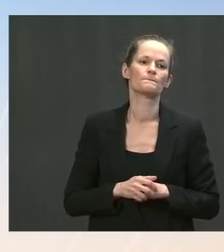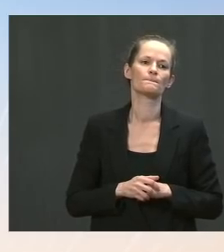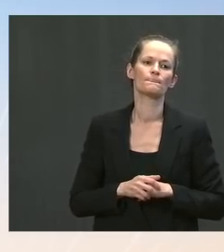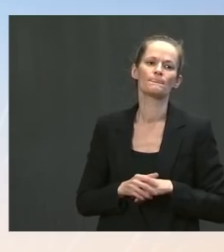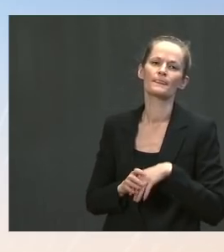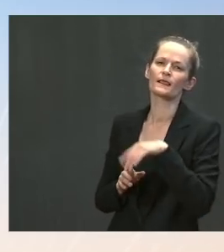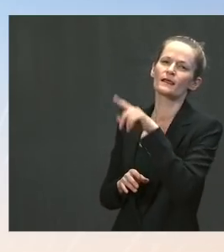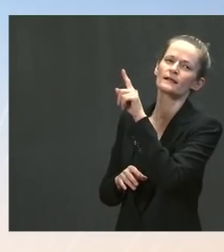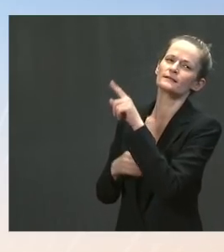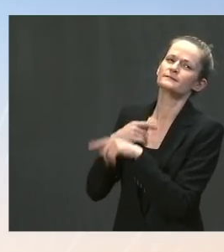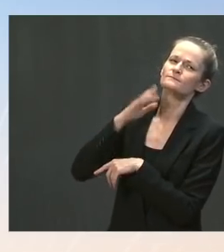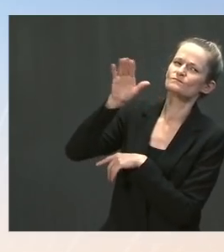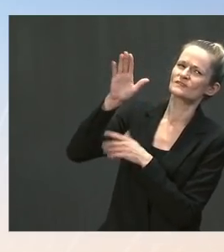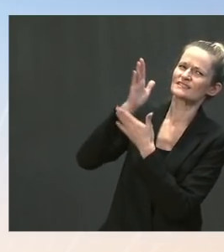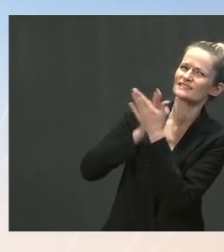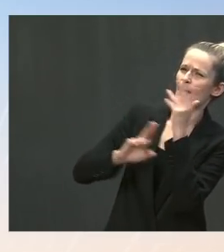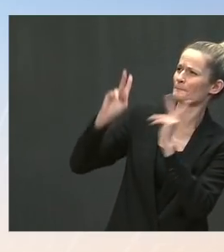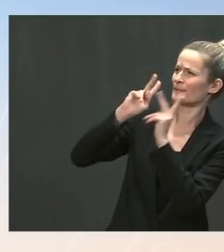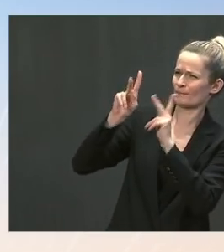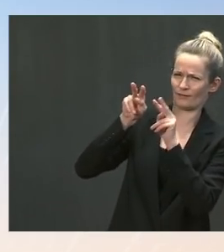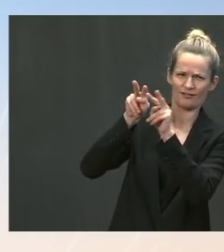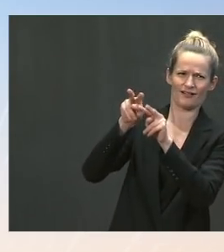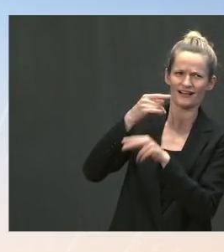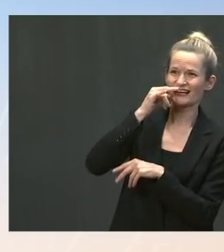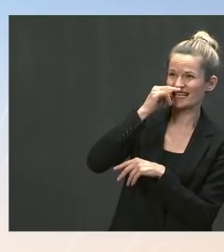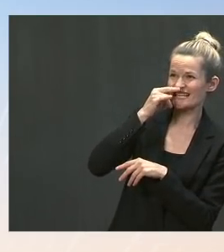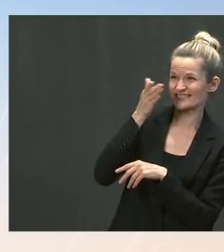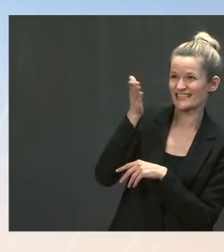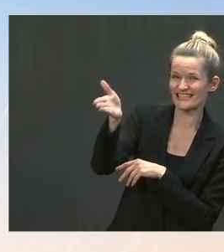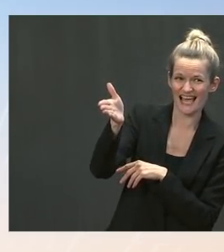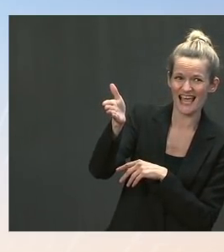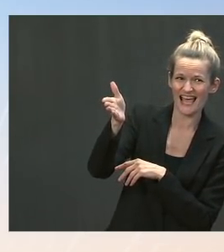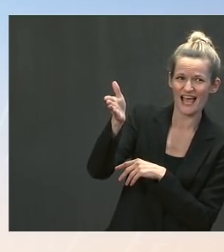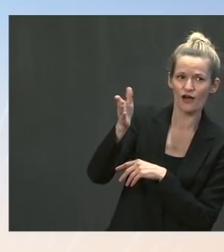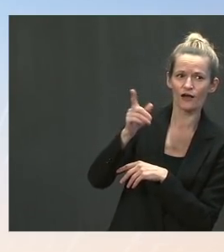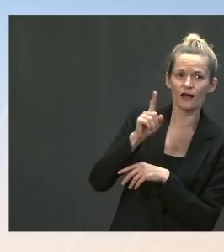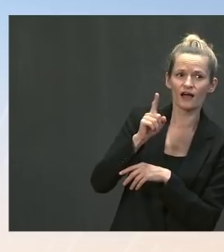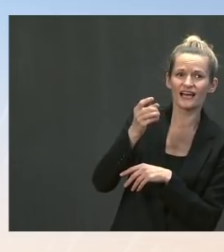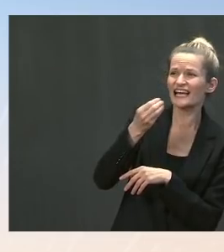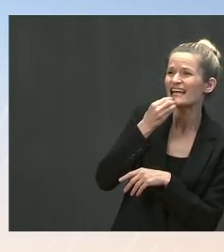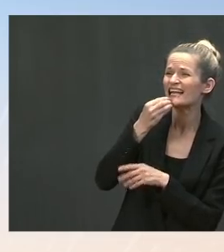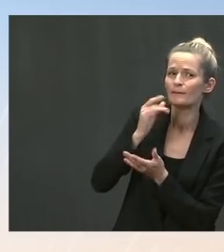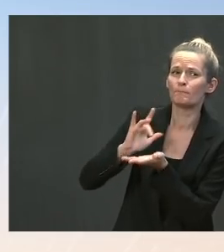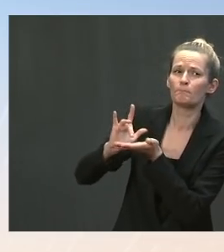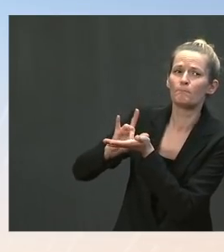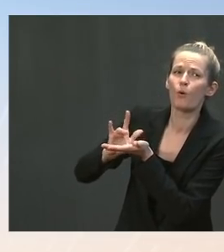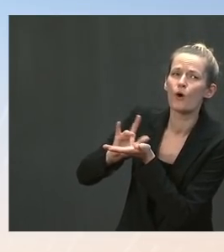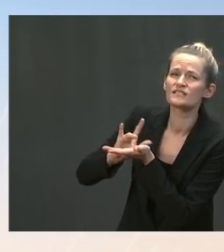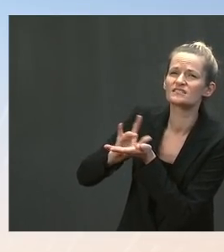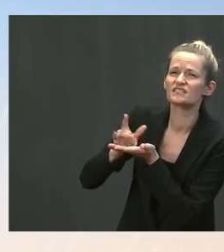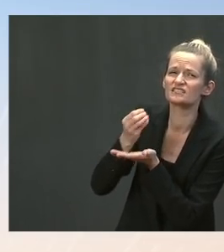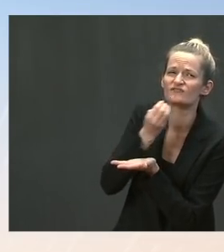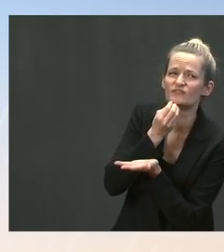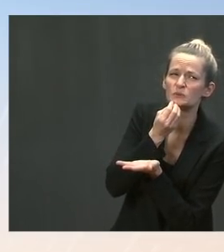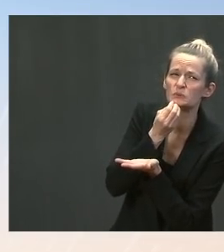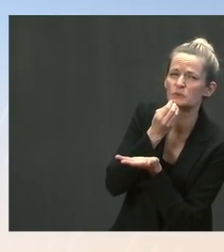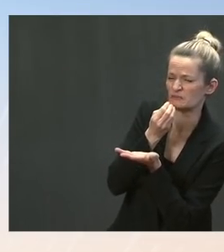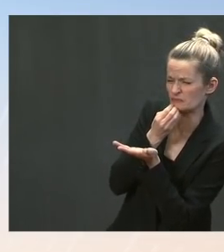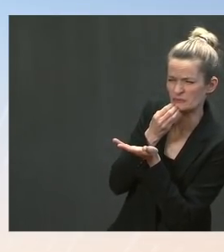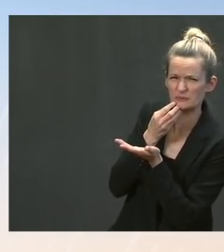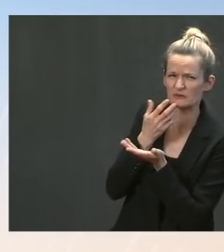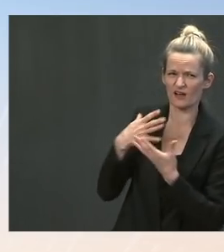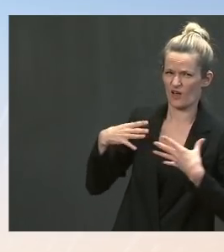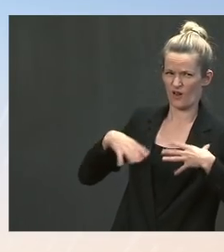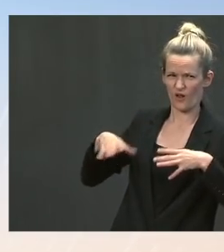in sinks. Is the President satisfied with the level of care they're receiving at these facilities? Are there discussions to expand capacity,